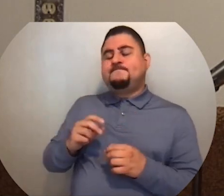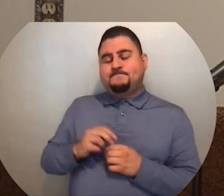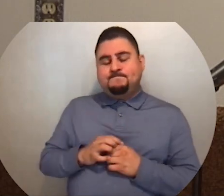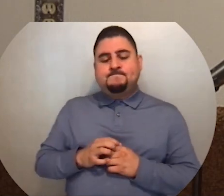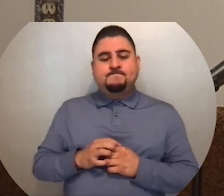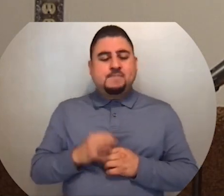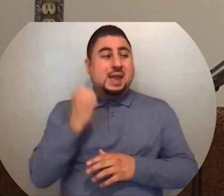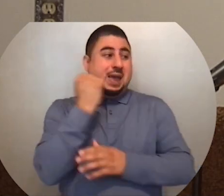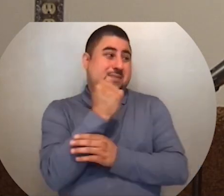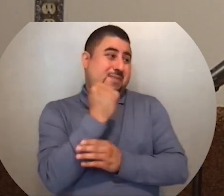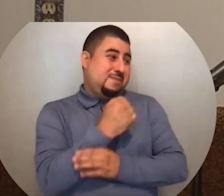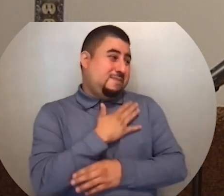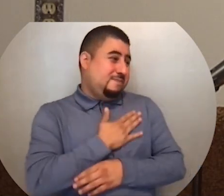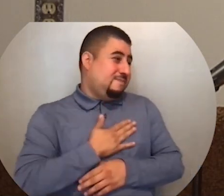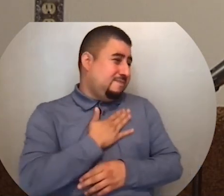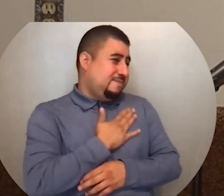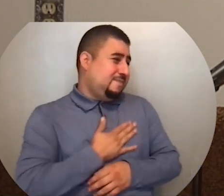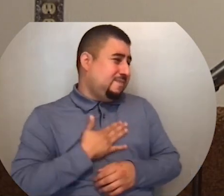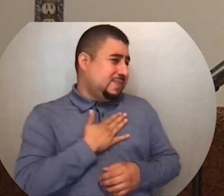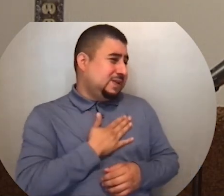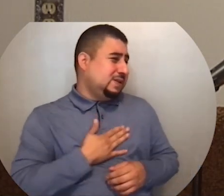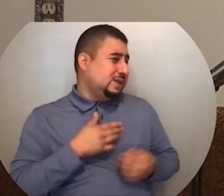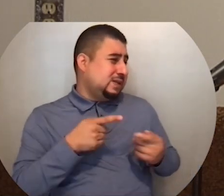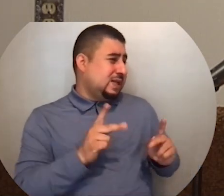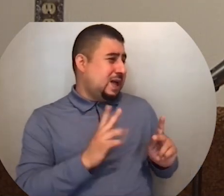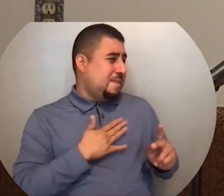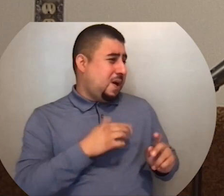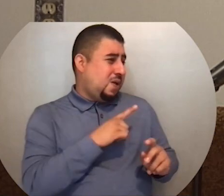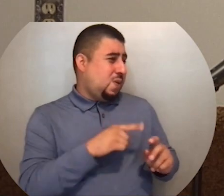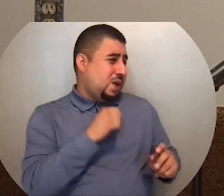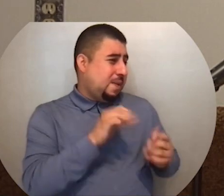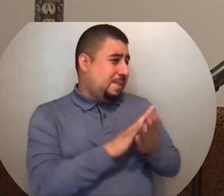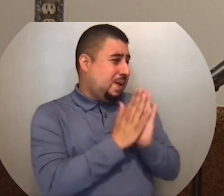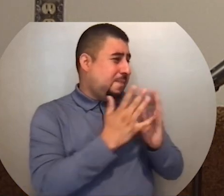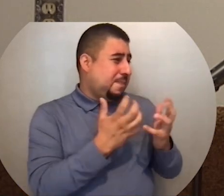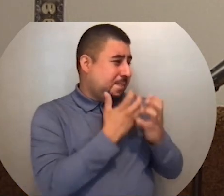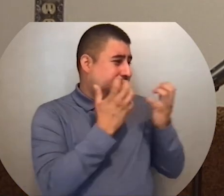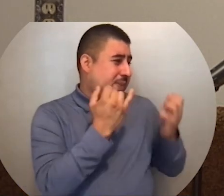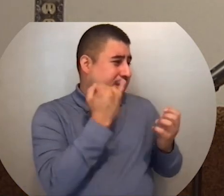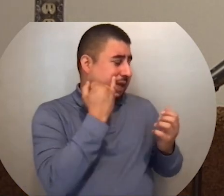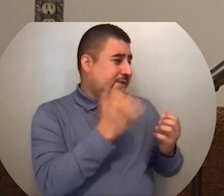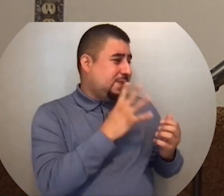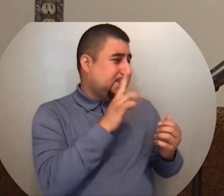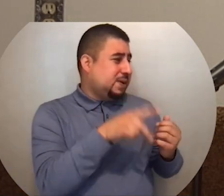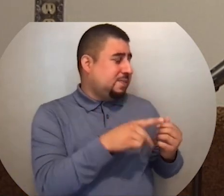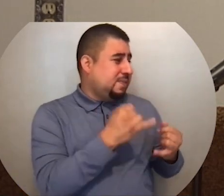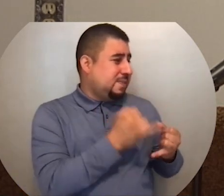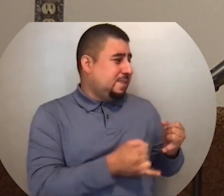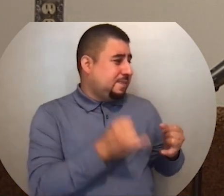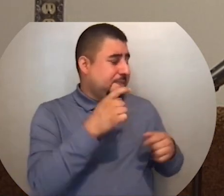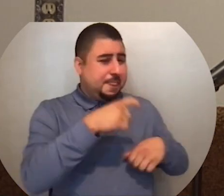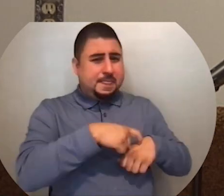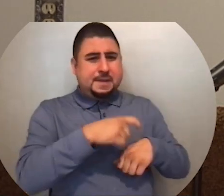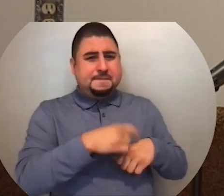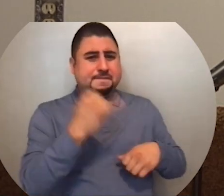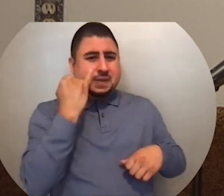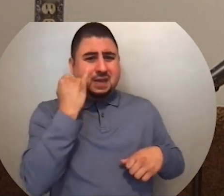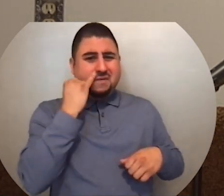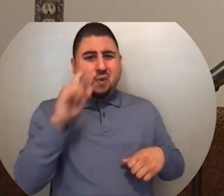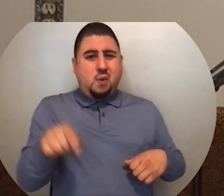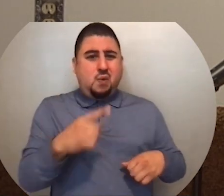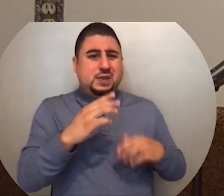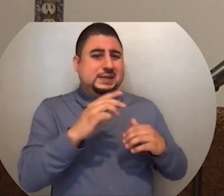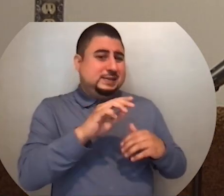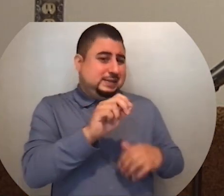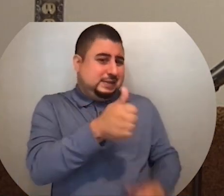persisted, Please let not my Lord grow angry if I speak up this last time. What if there are